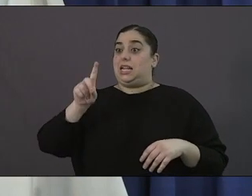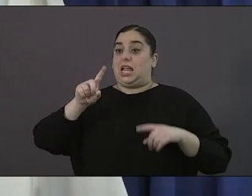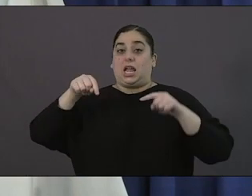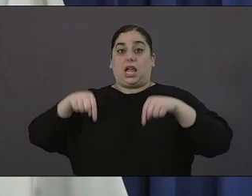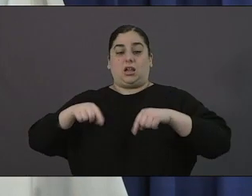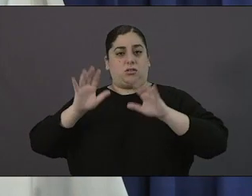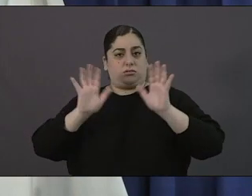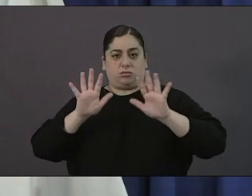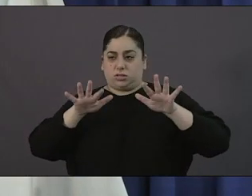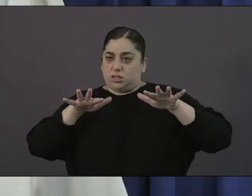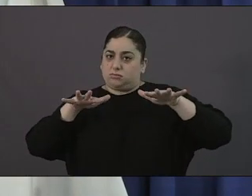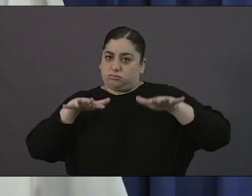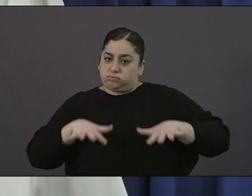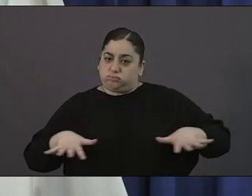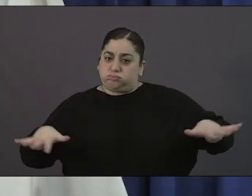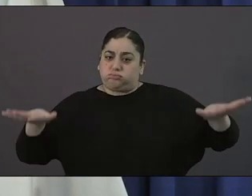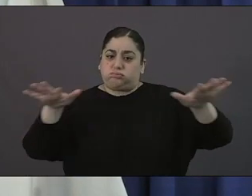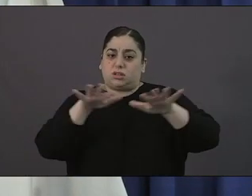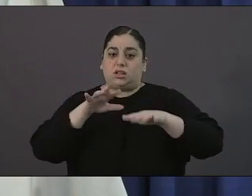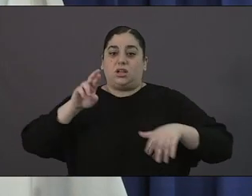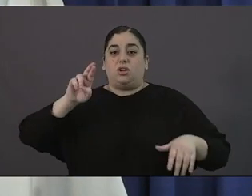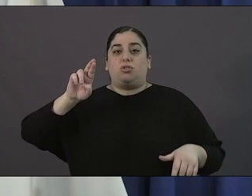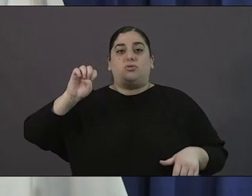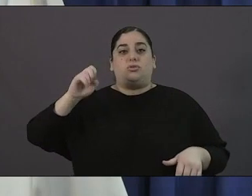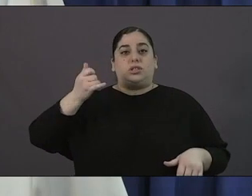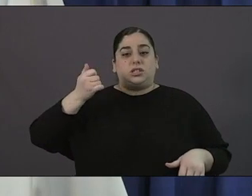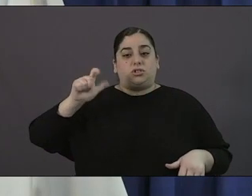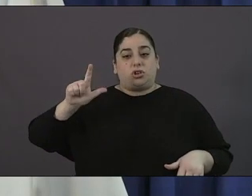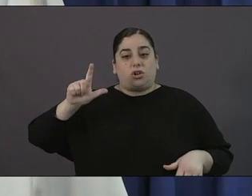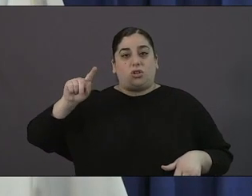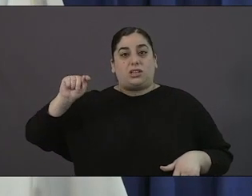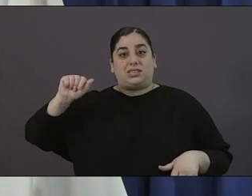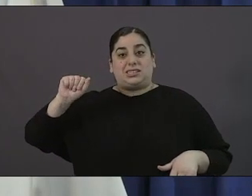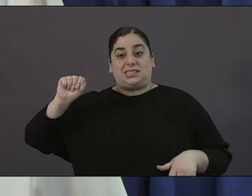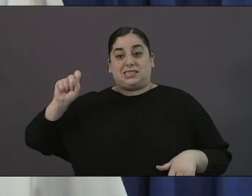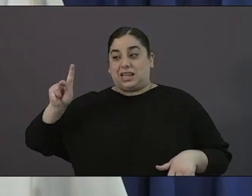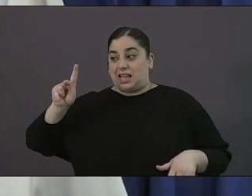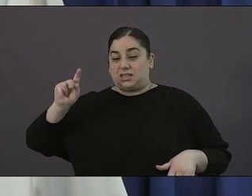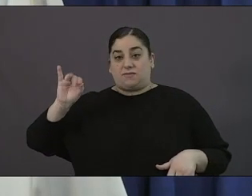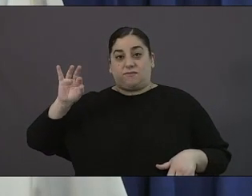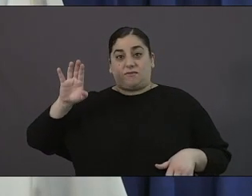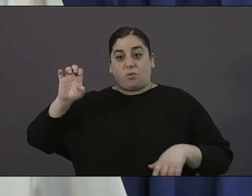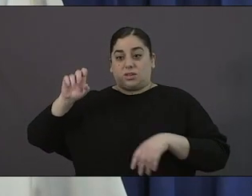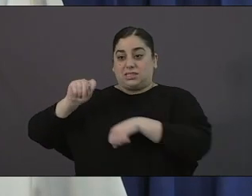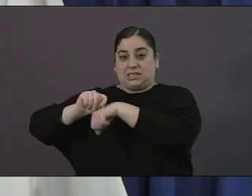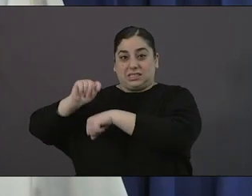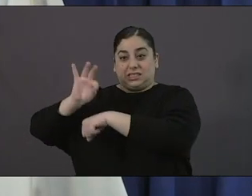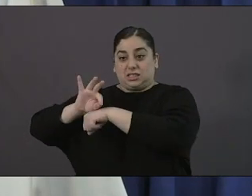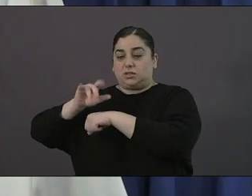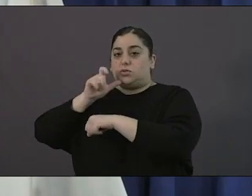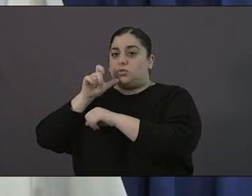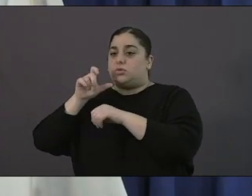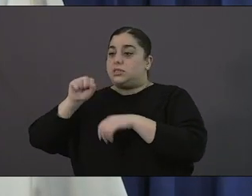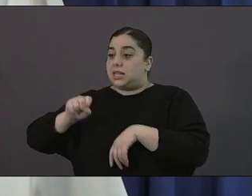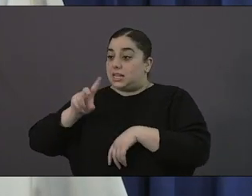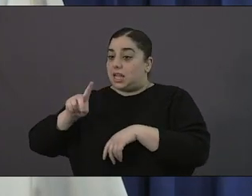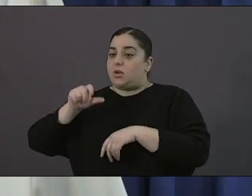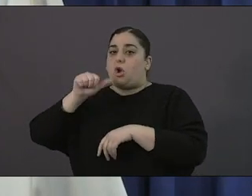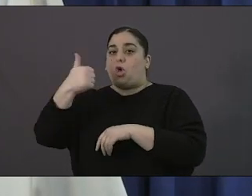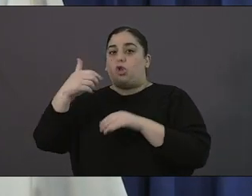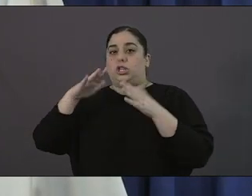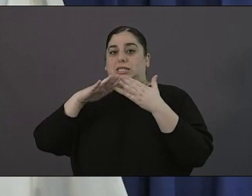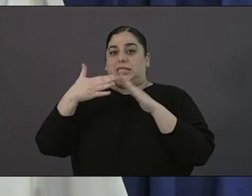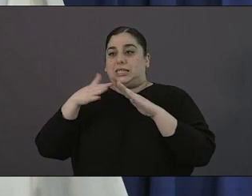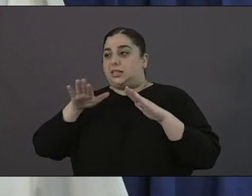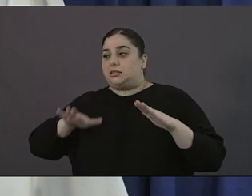is working with our other cities and other parts of the county really to help those individuals that are on the street and unsheltered as you rightfully point out in